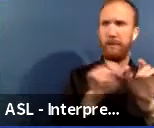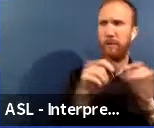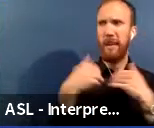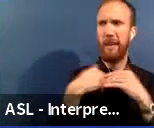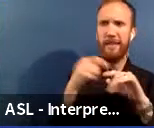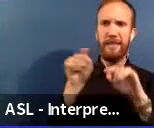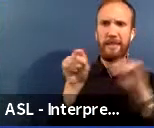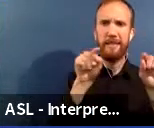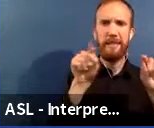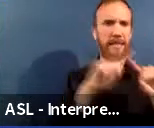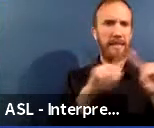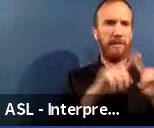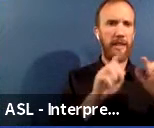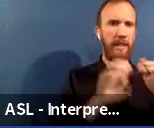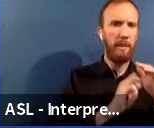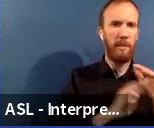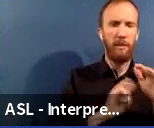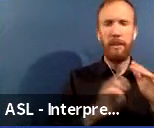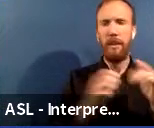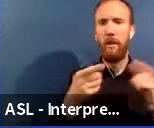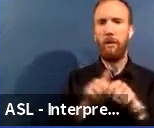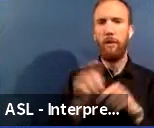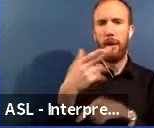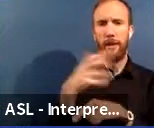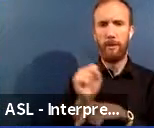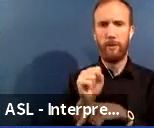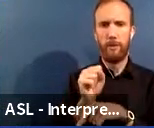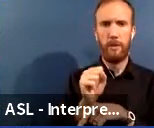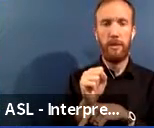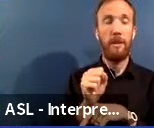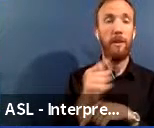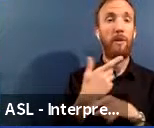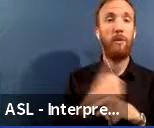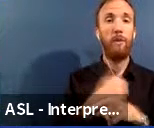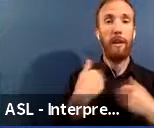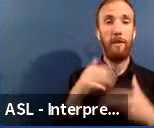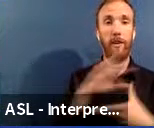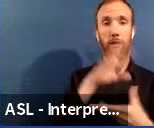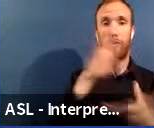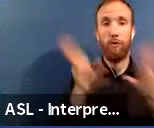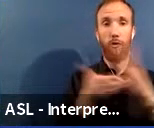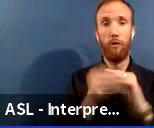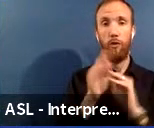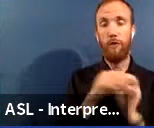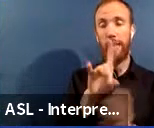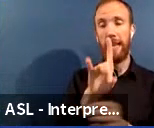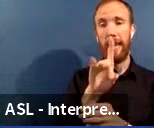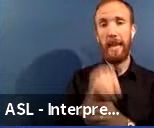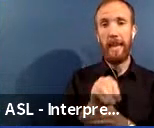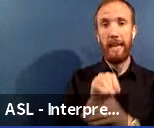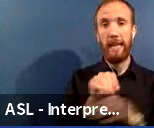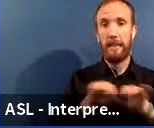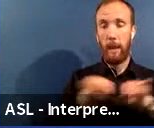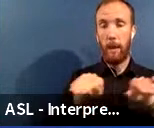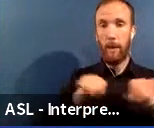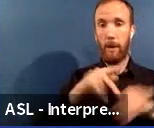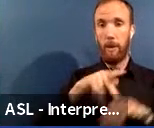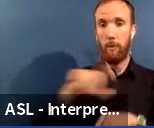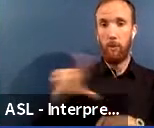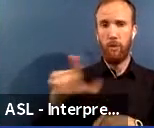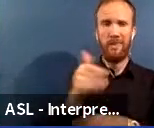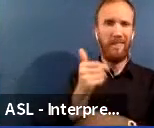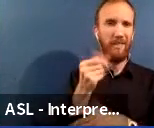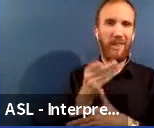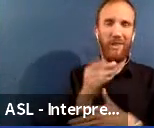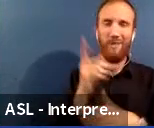district. Our current portfolio includes approximately 80 pools. Of these, there are several that are not operational